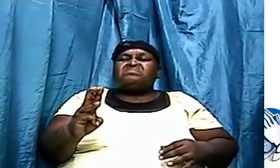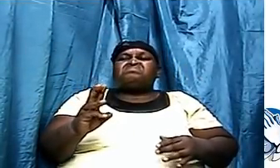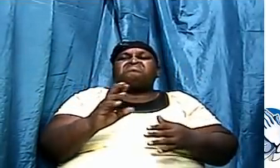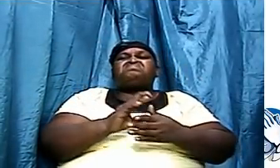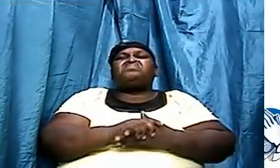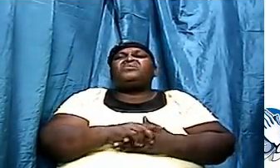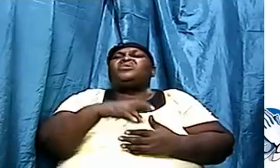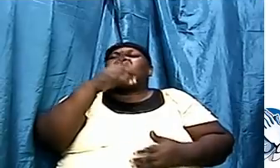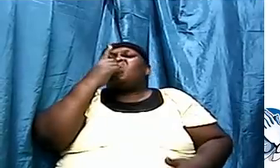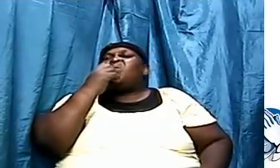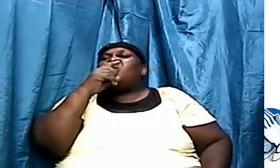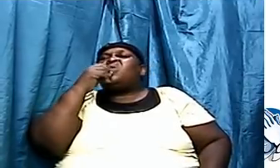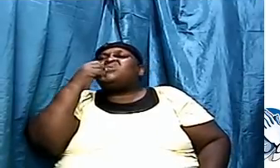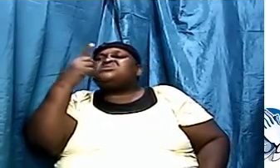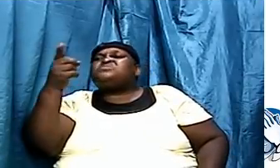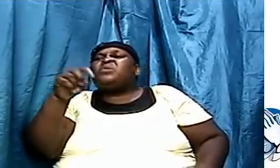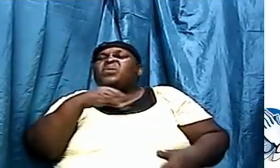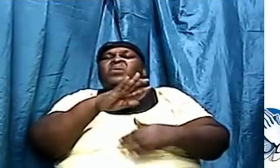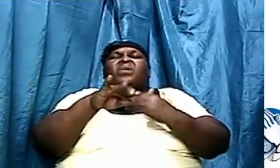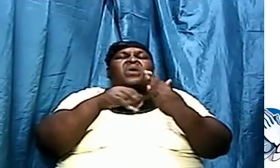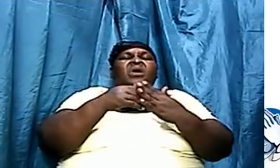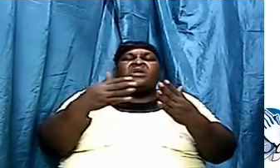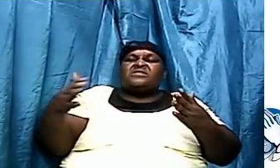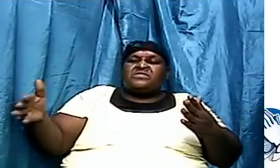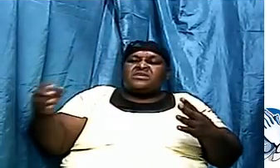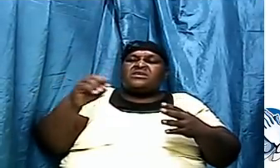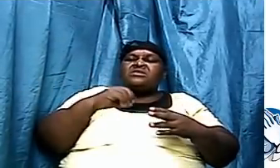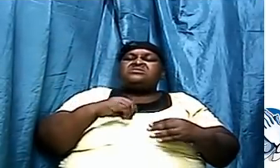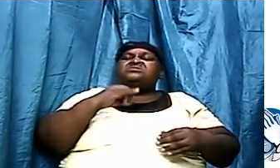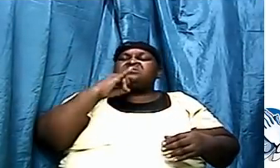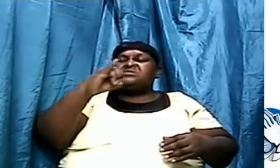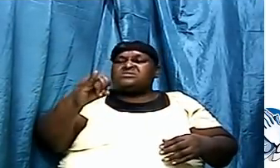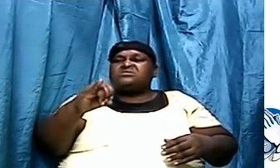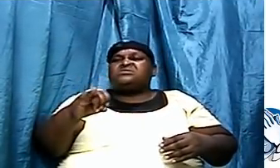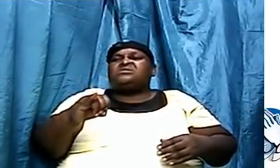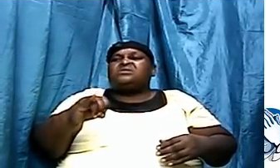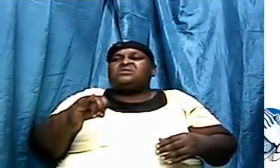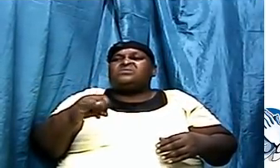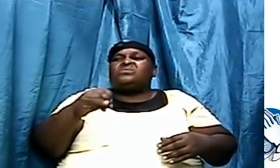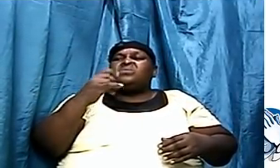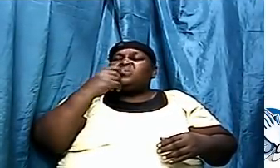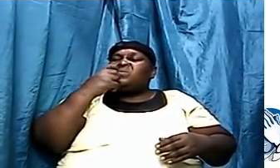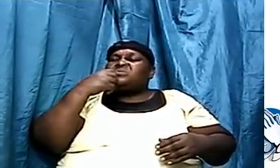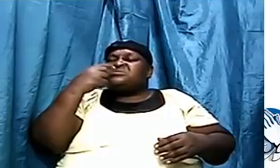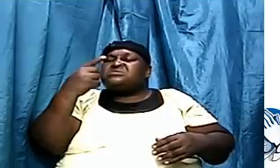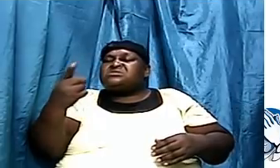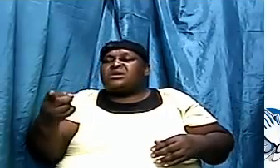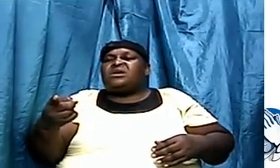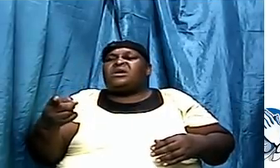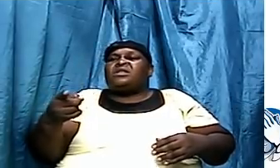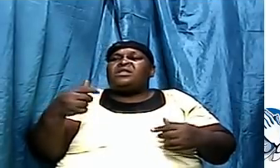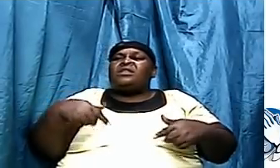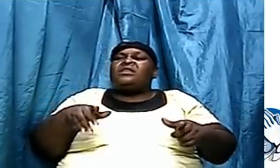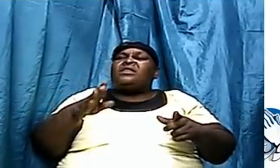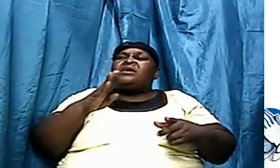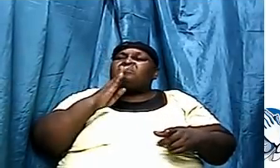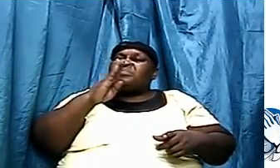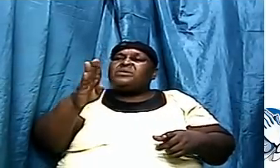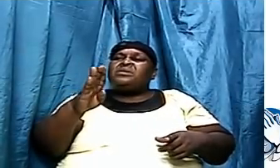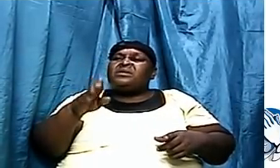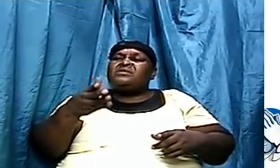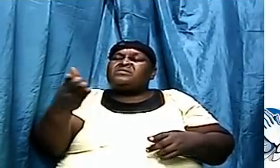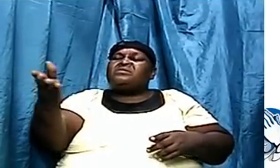who spoke all things into being, who said, let there be and there was. The Lord who